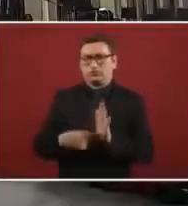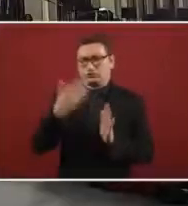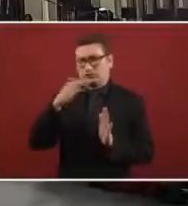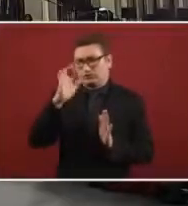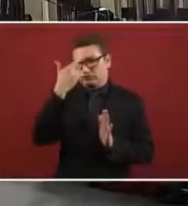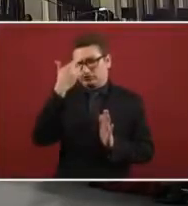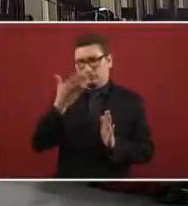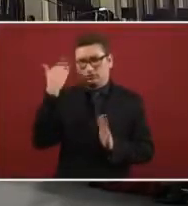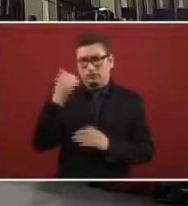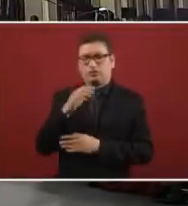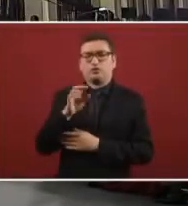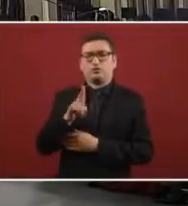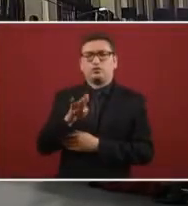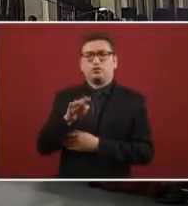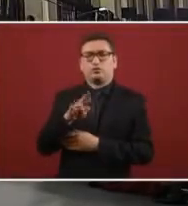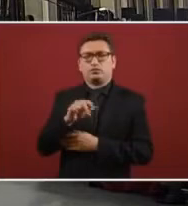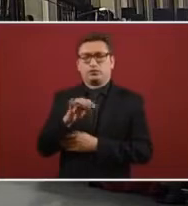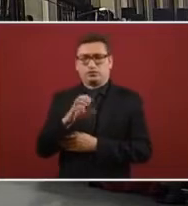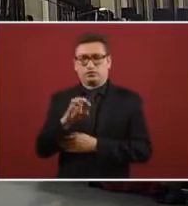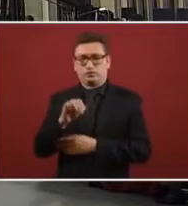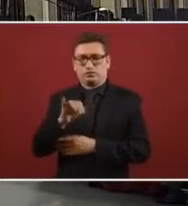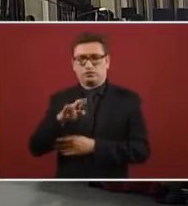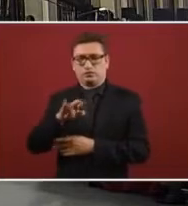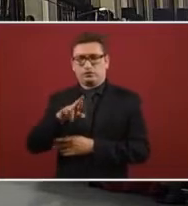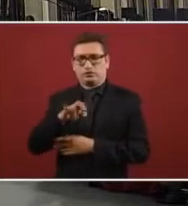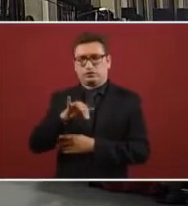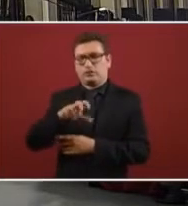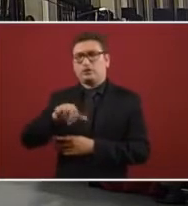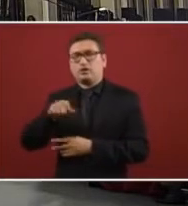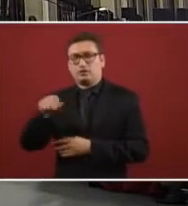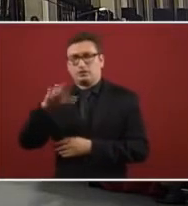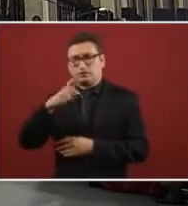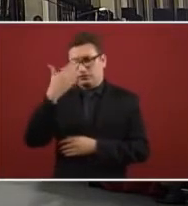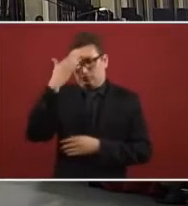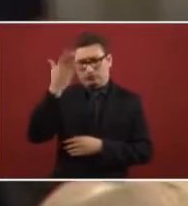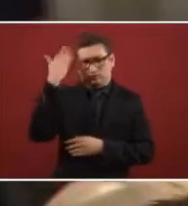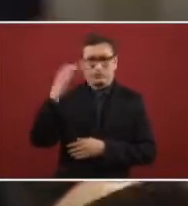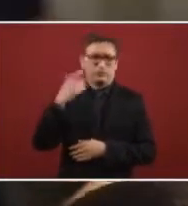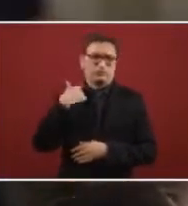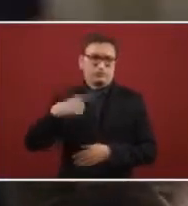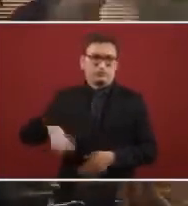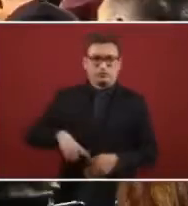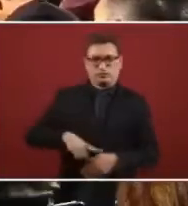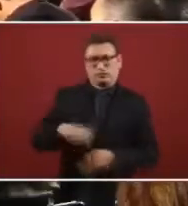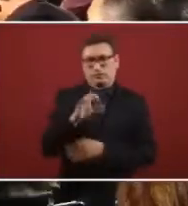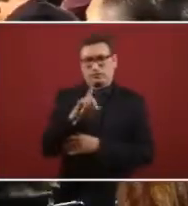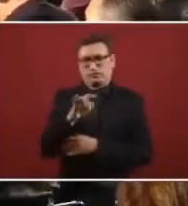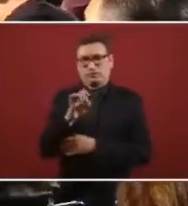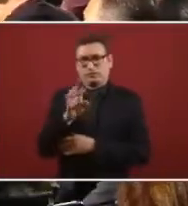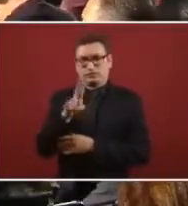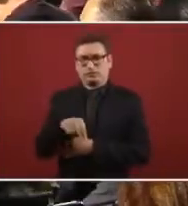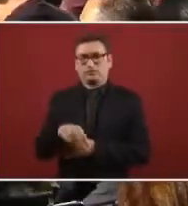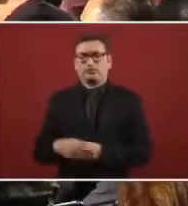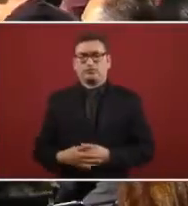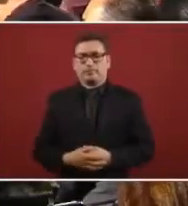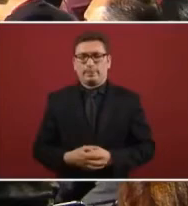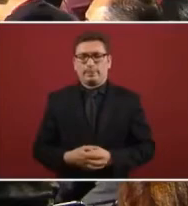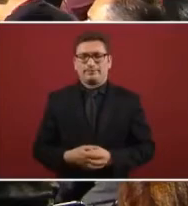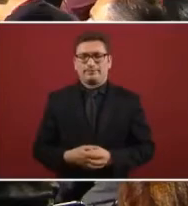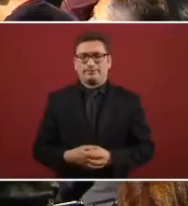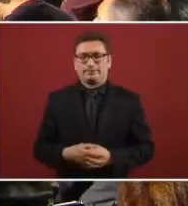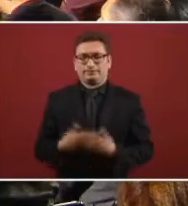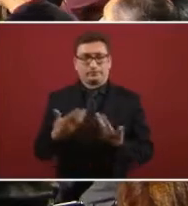proof in 2017 that regarding these matters of these governors.